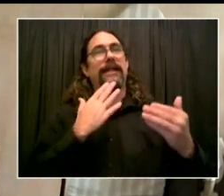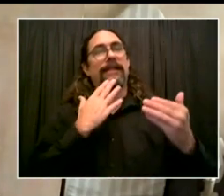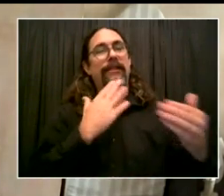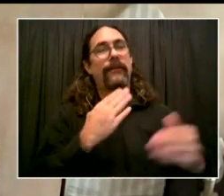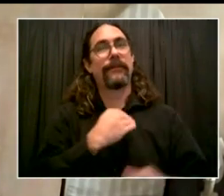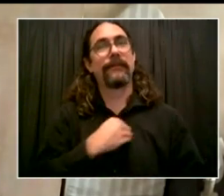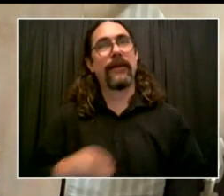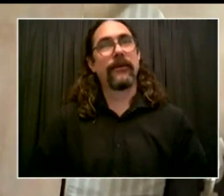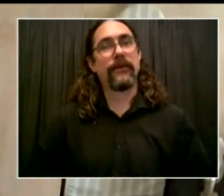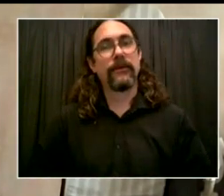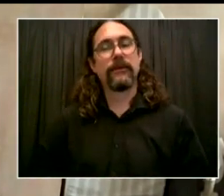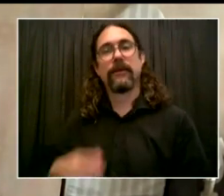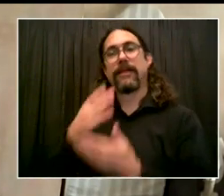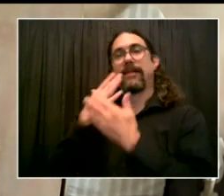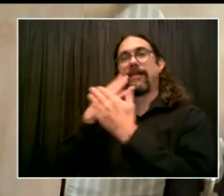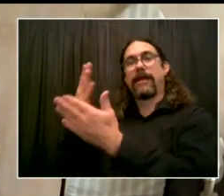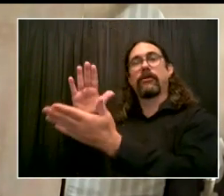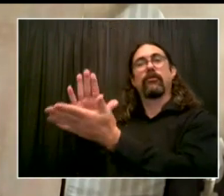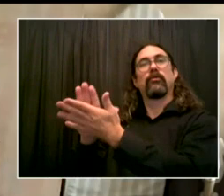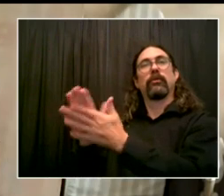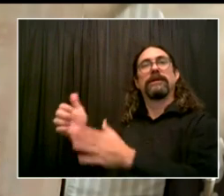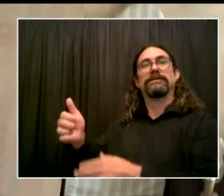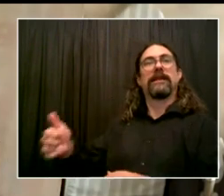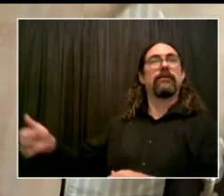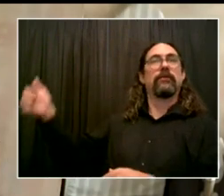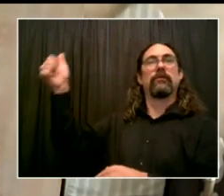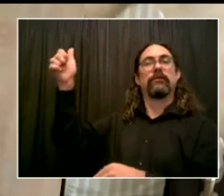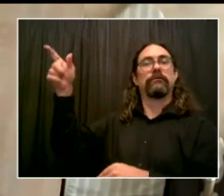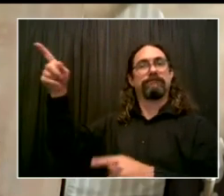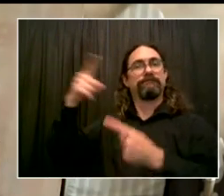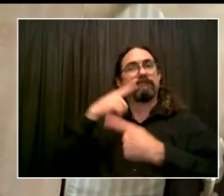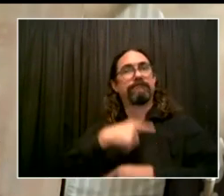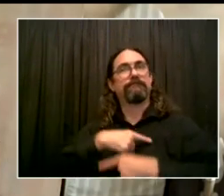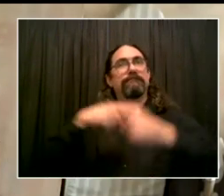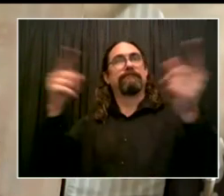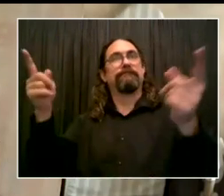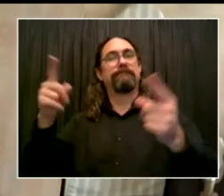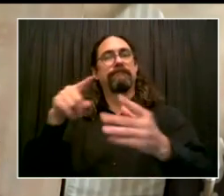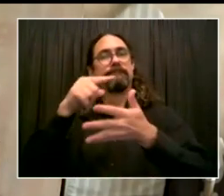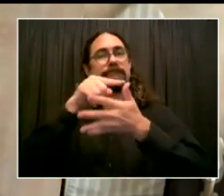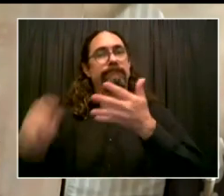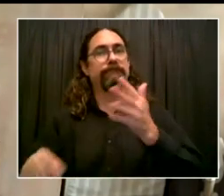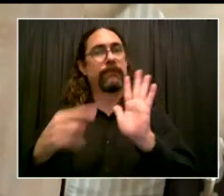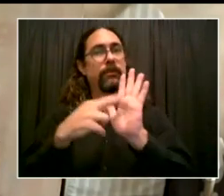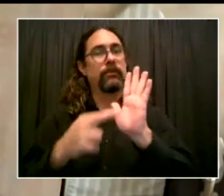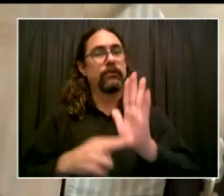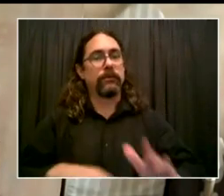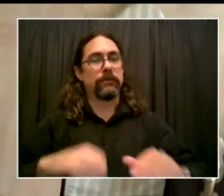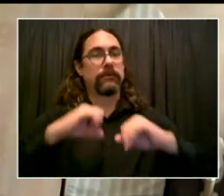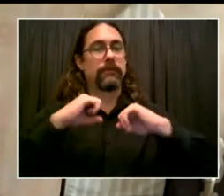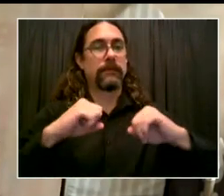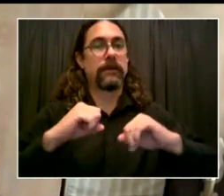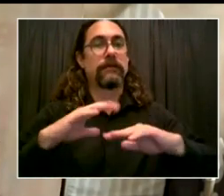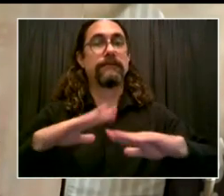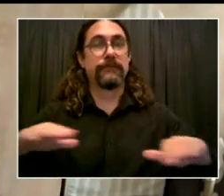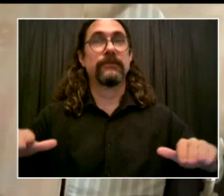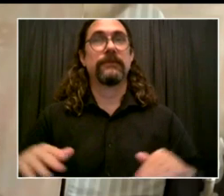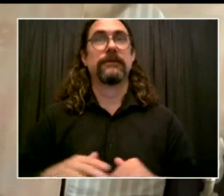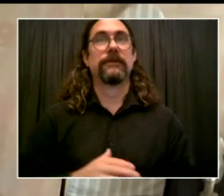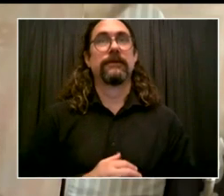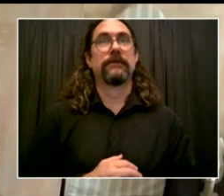for COVID. You have taken the lead on scene to it that our